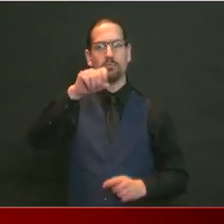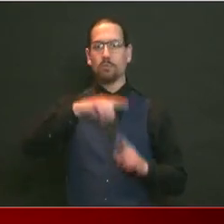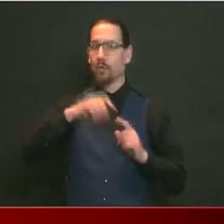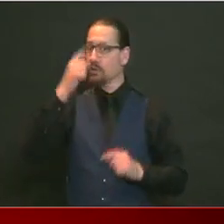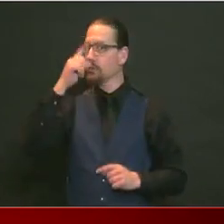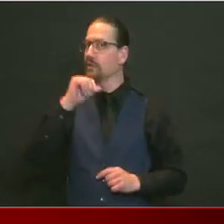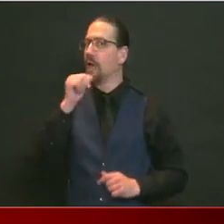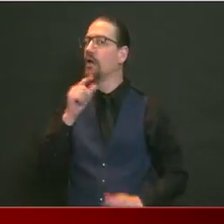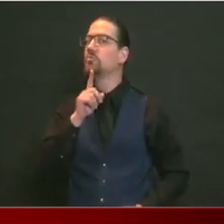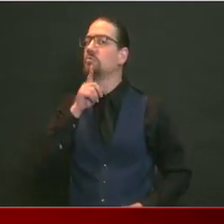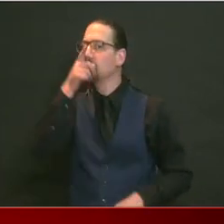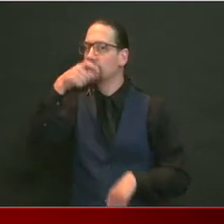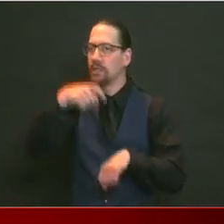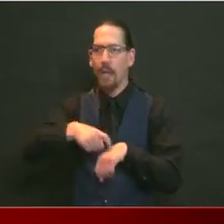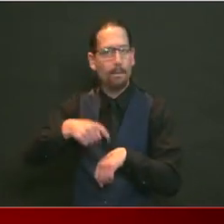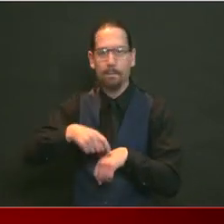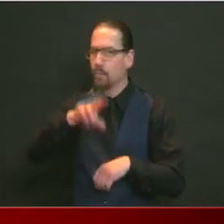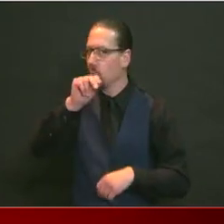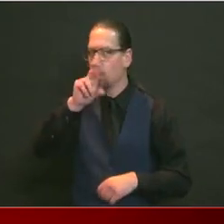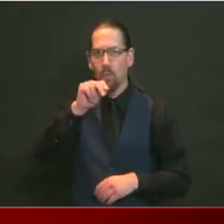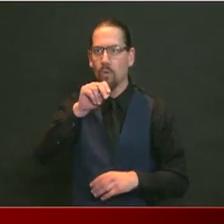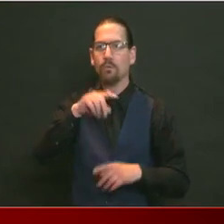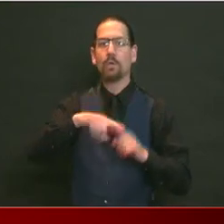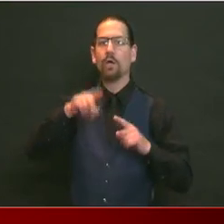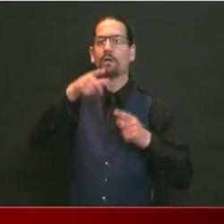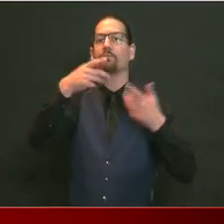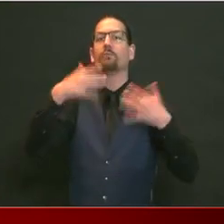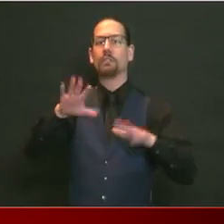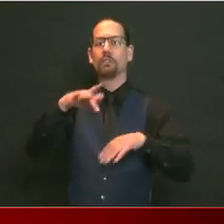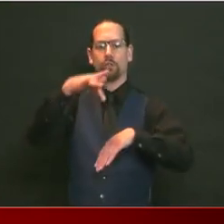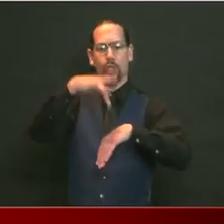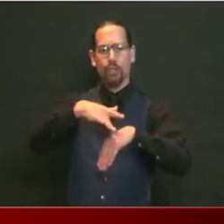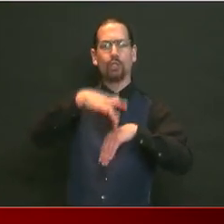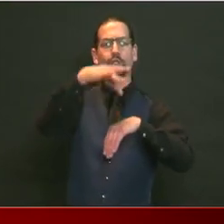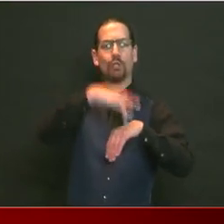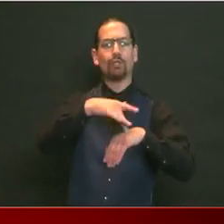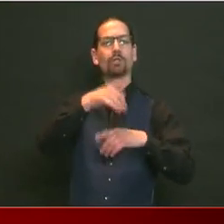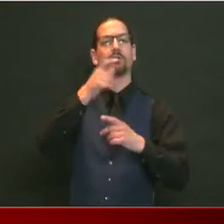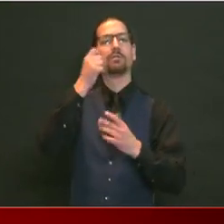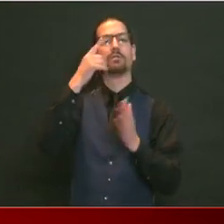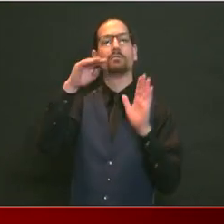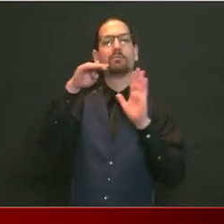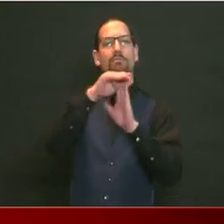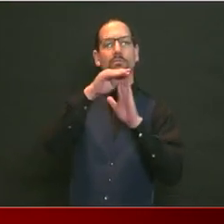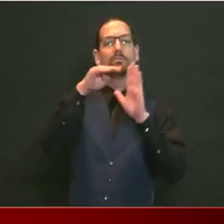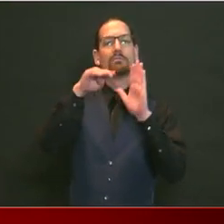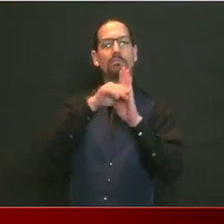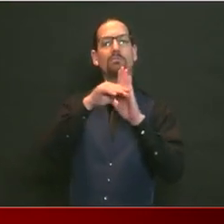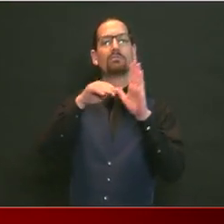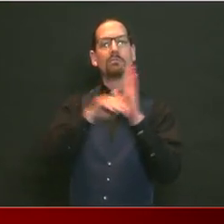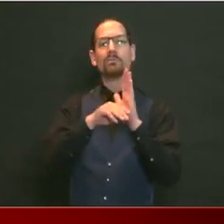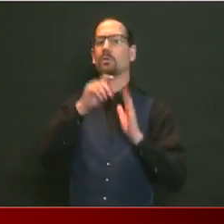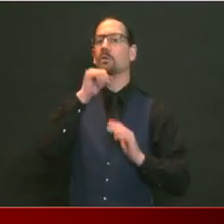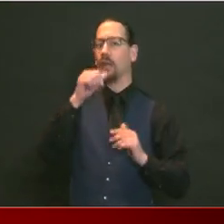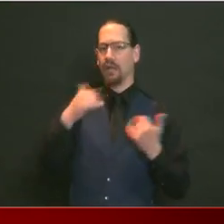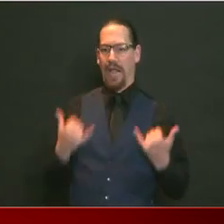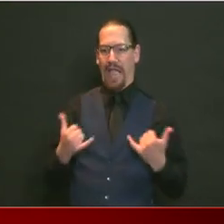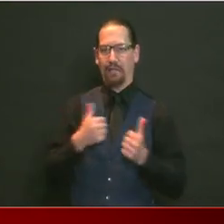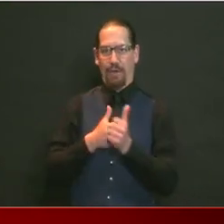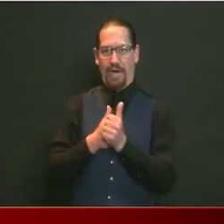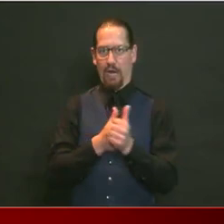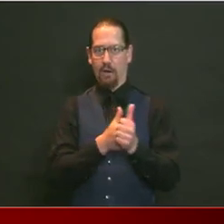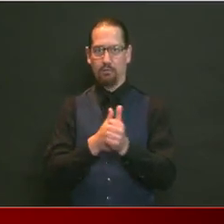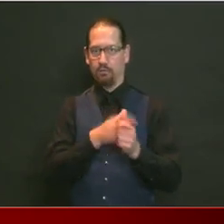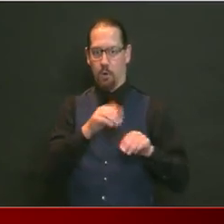have been in the past, and we only know that you were in a place in the past if you decided to provide